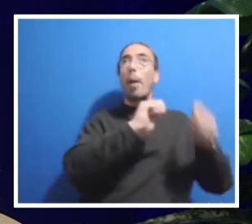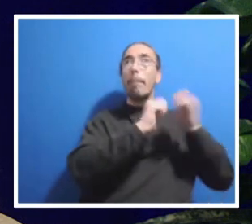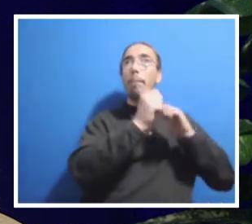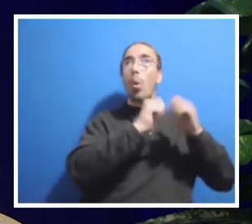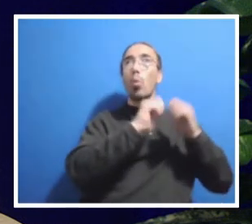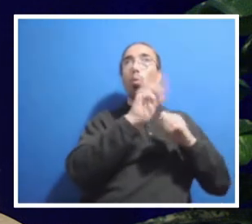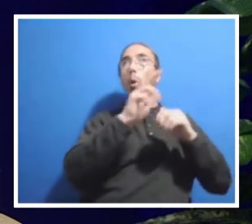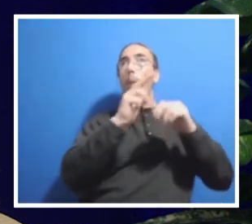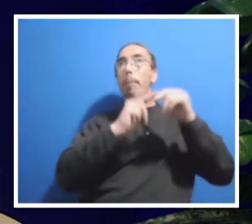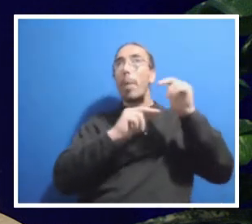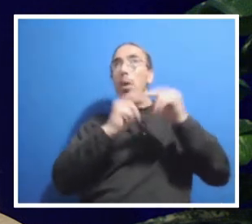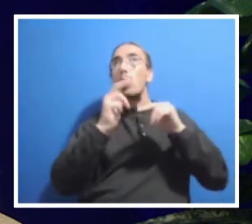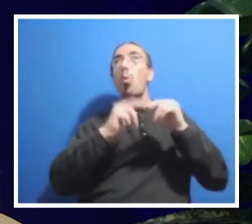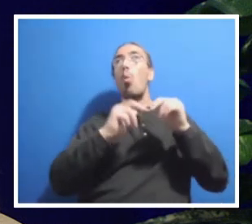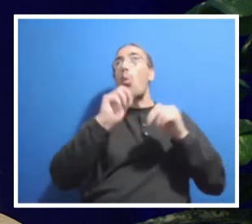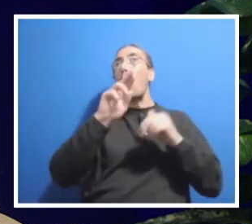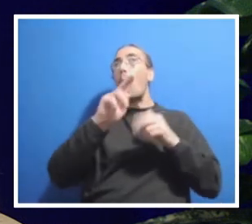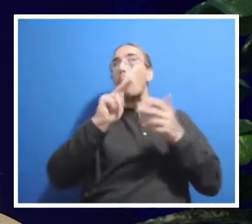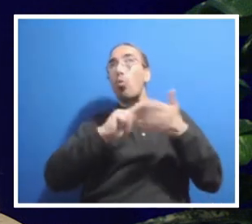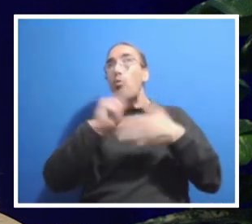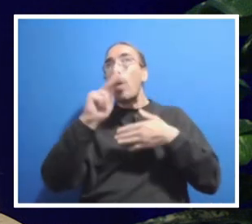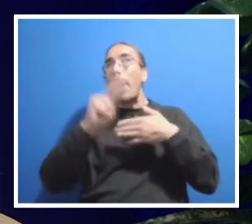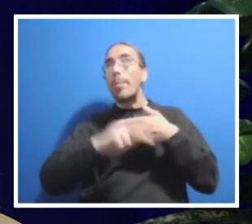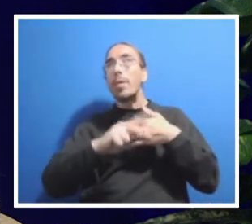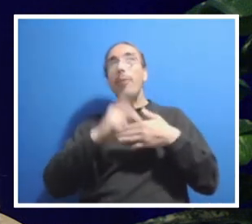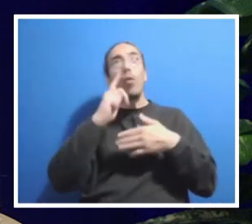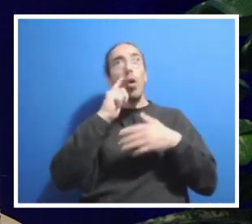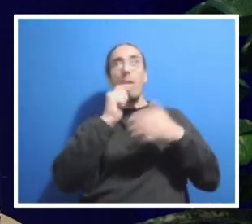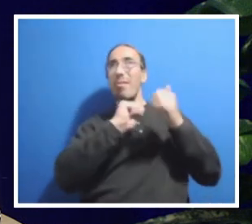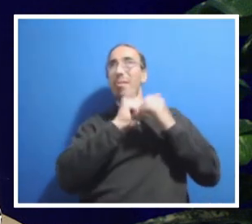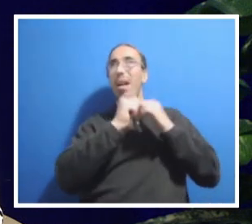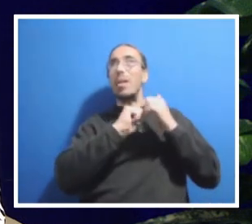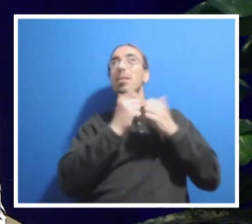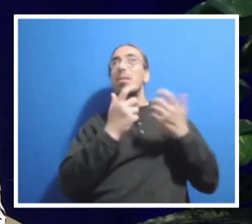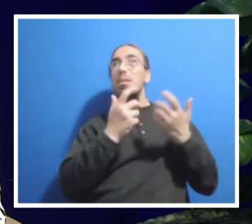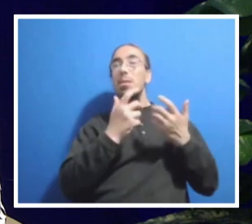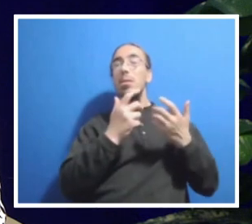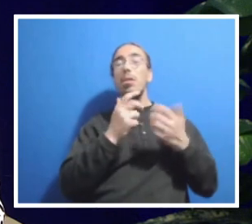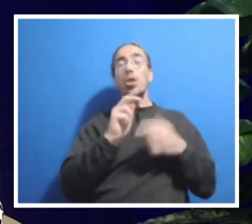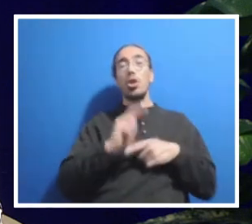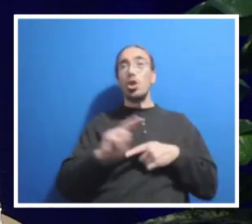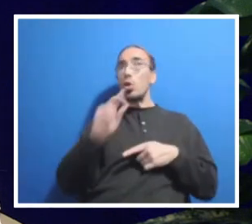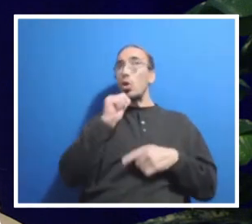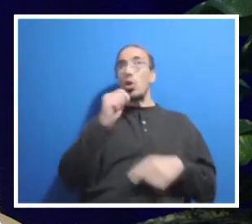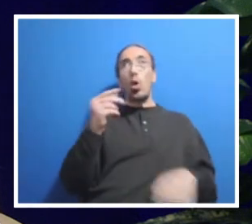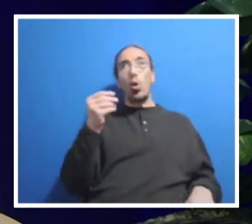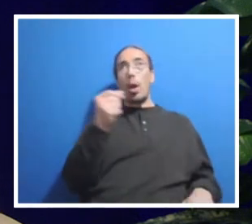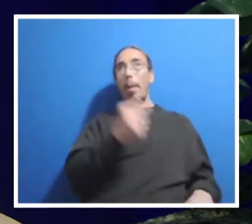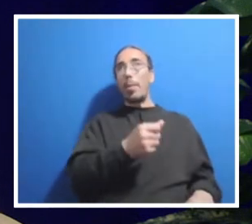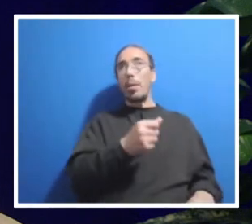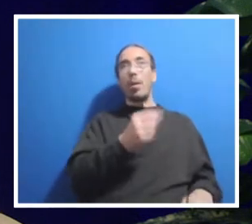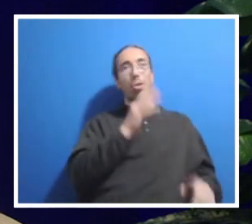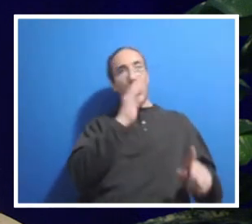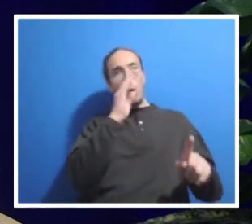infrastructure and programs within athletics. Because the university does not contribute funding to athletics.